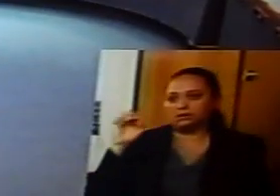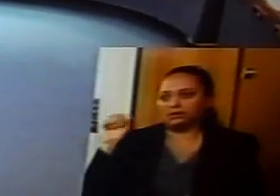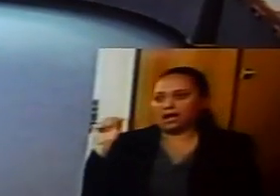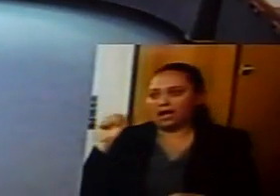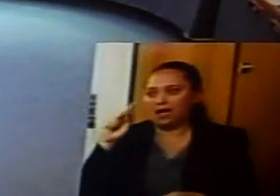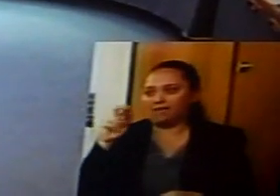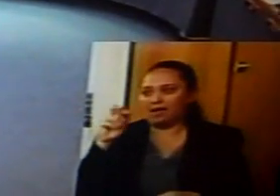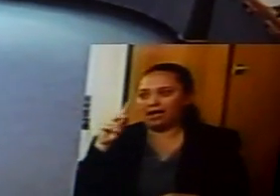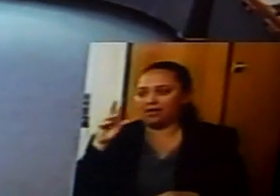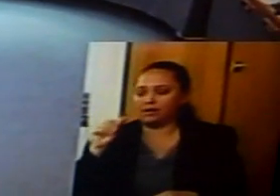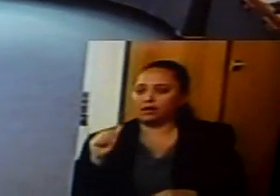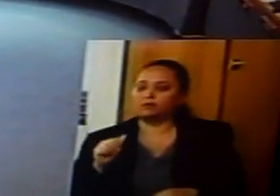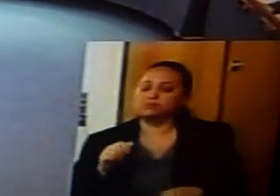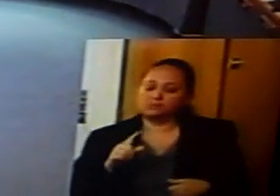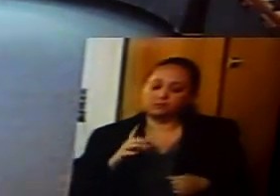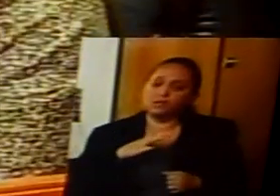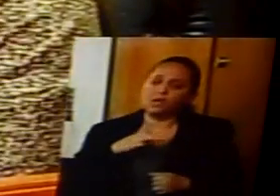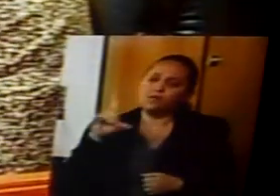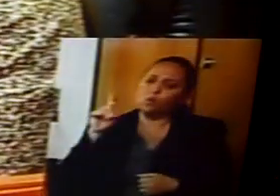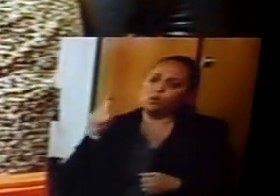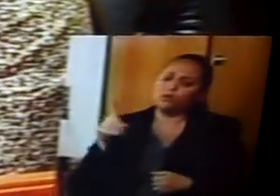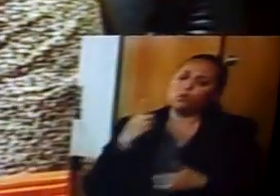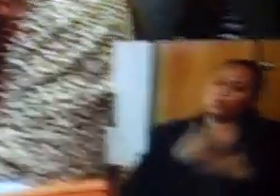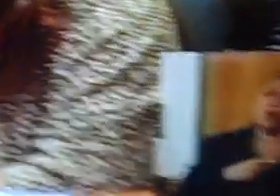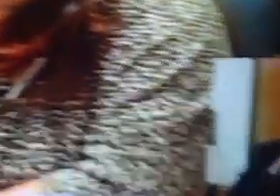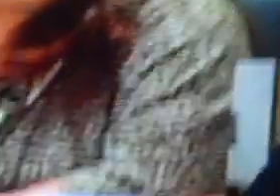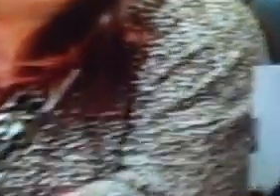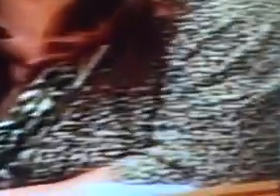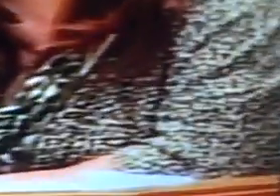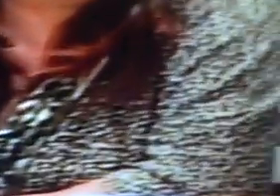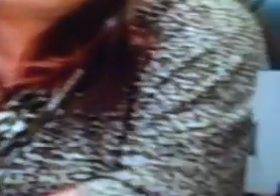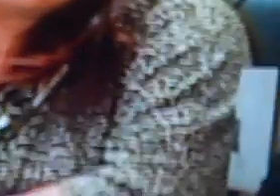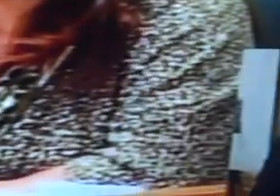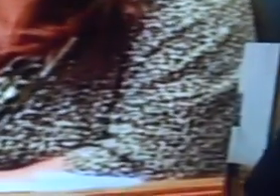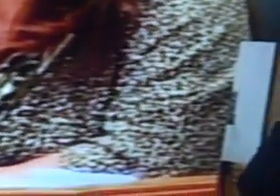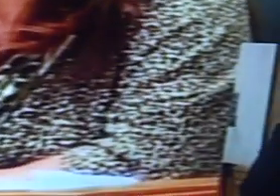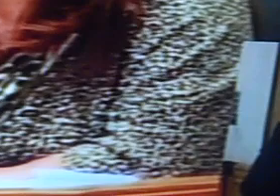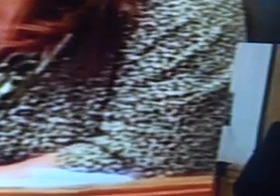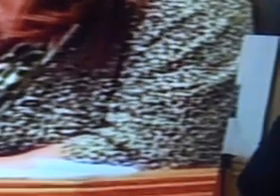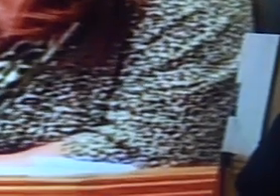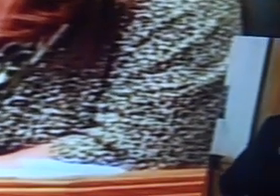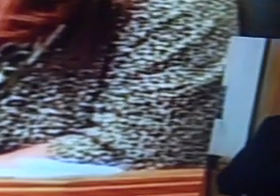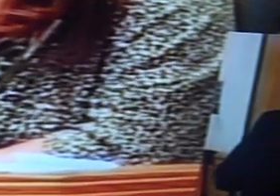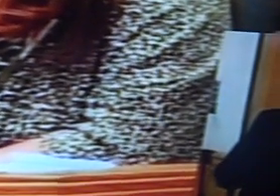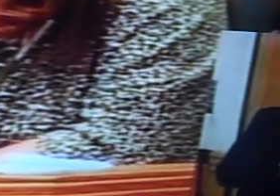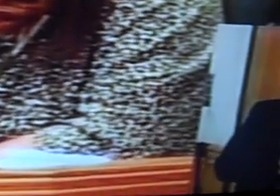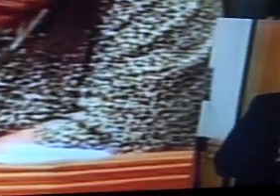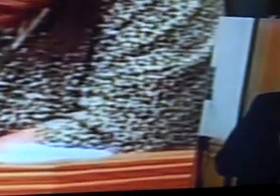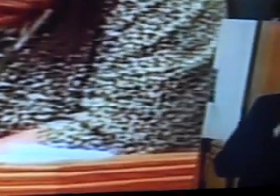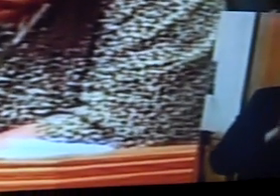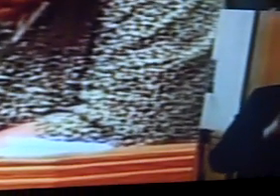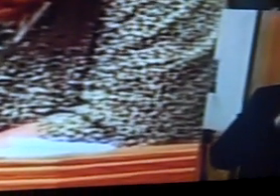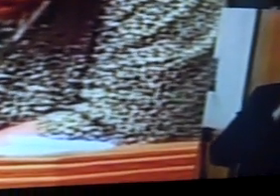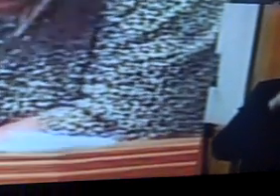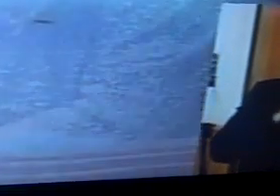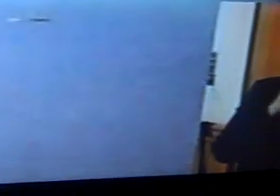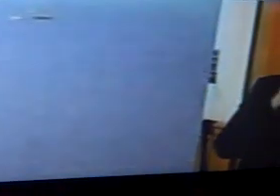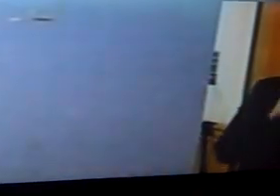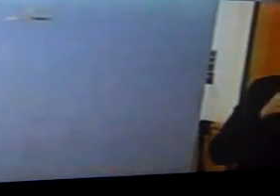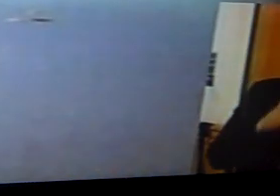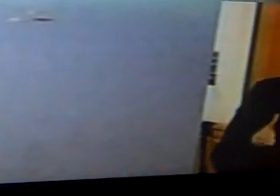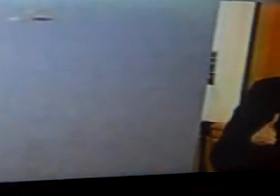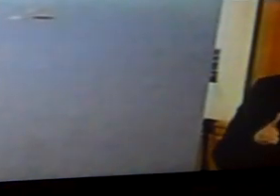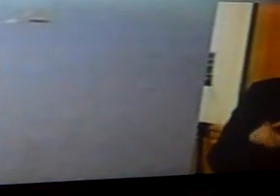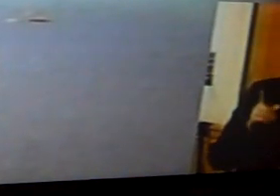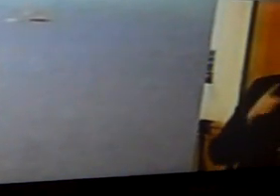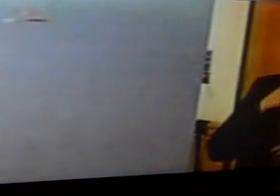What is the safety factor? Do our employees, are they involved in any form or fashion? You're doing it now. You're just going to